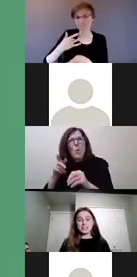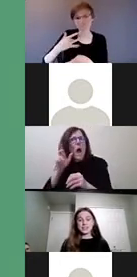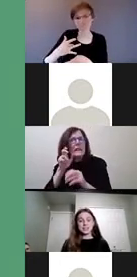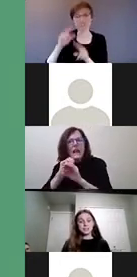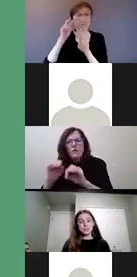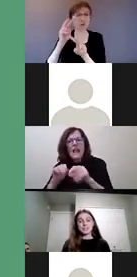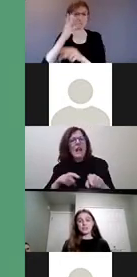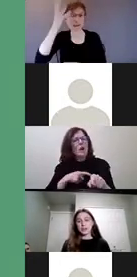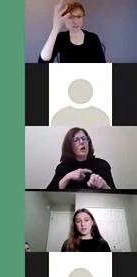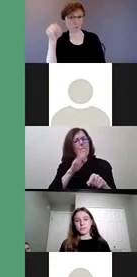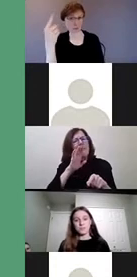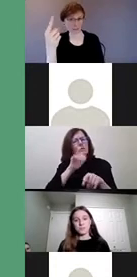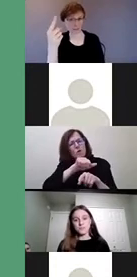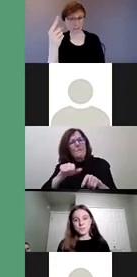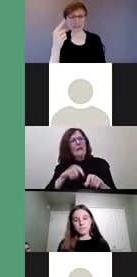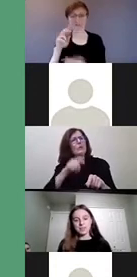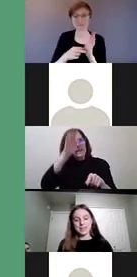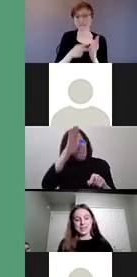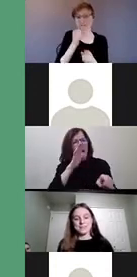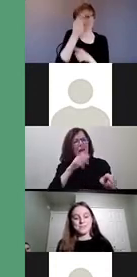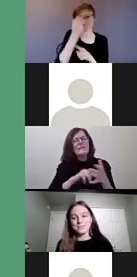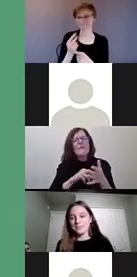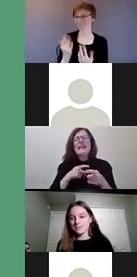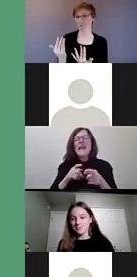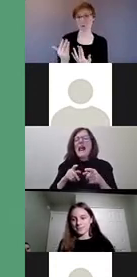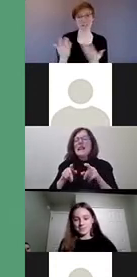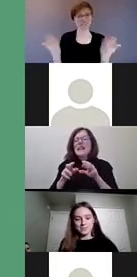siblings in the waiting room. Thank you.